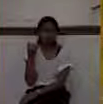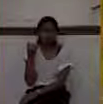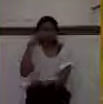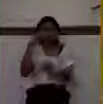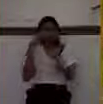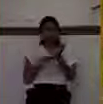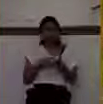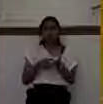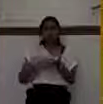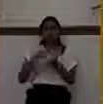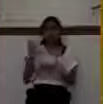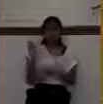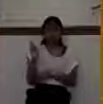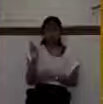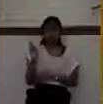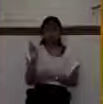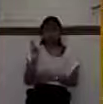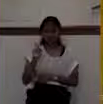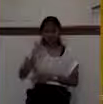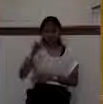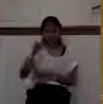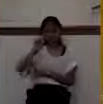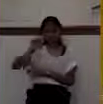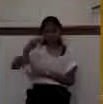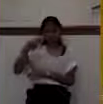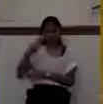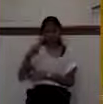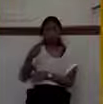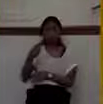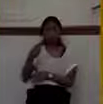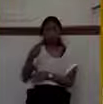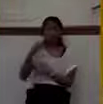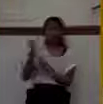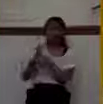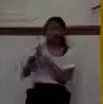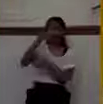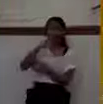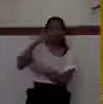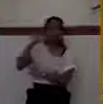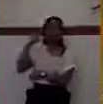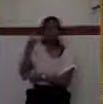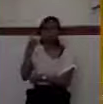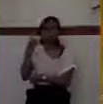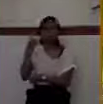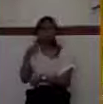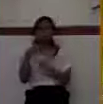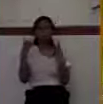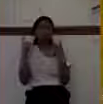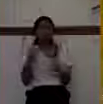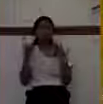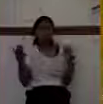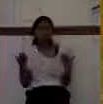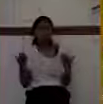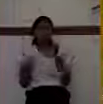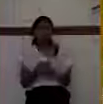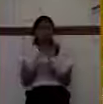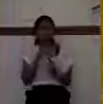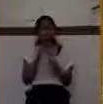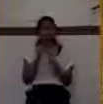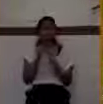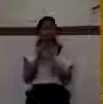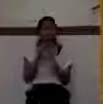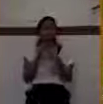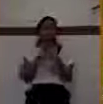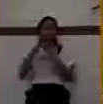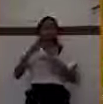how Rehoboam and Judah provoke God. Notice the sins of Judah. Look in verse 23. For they also built them high places